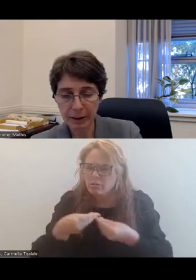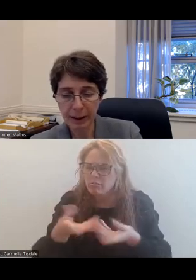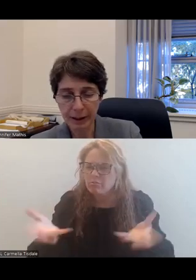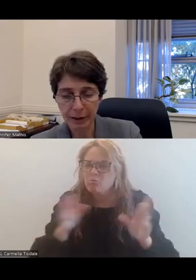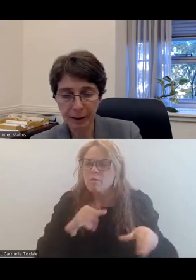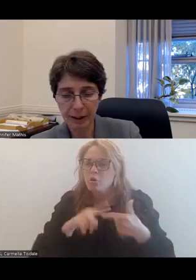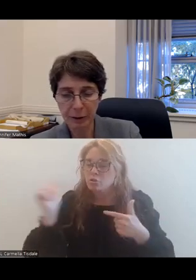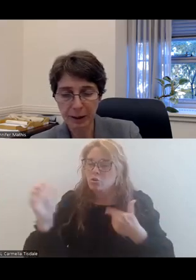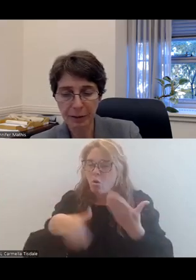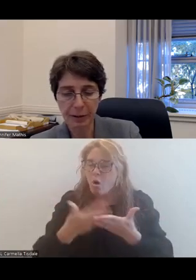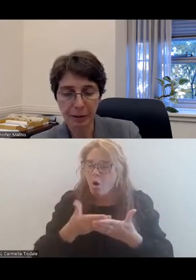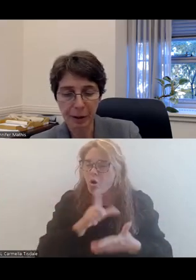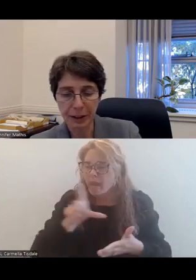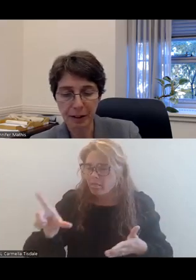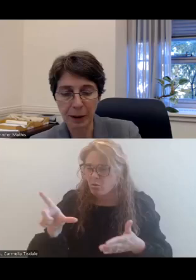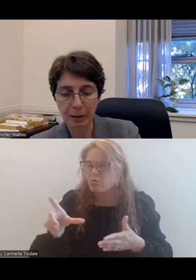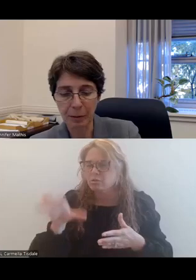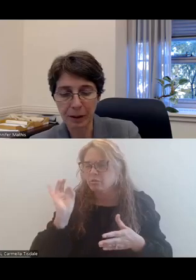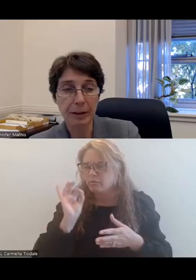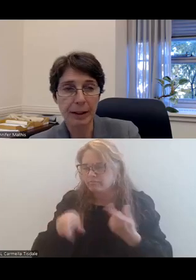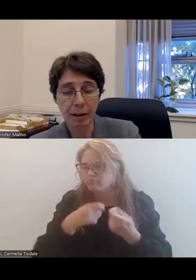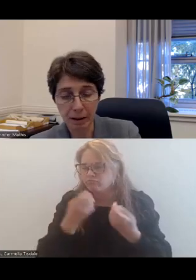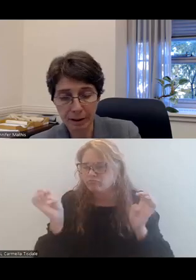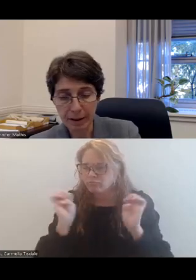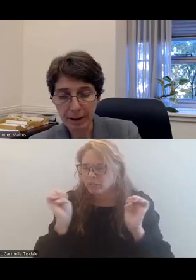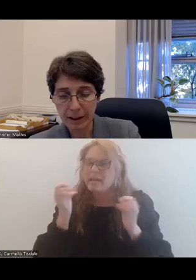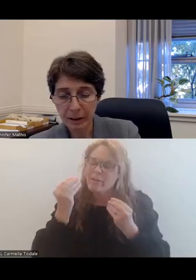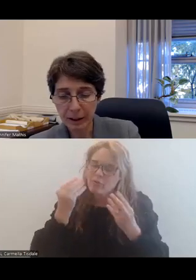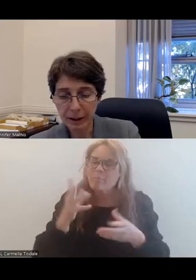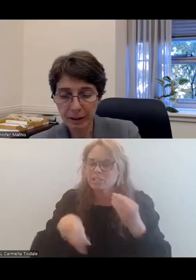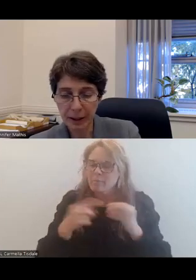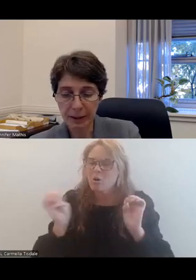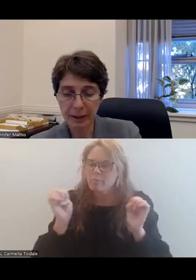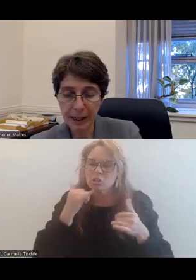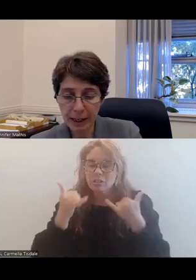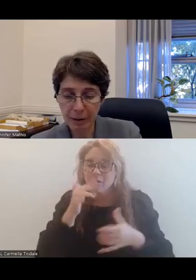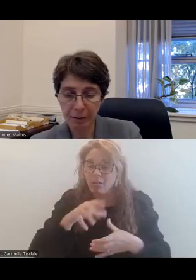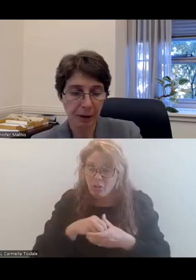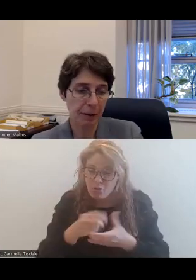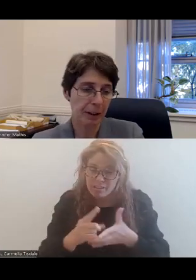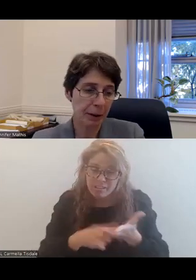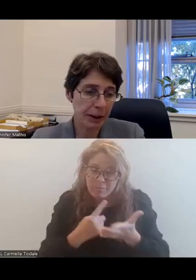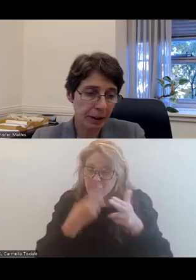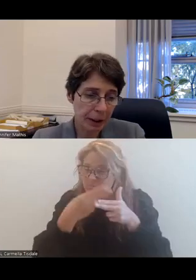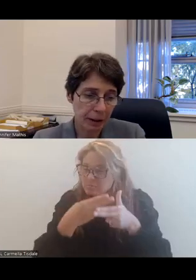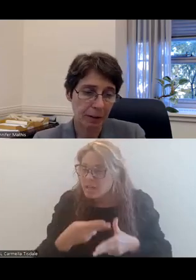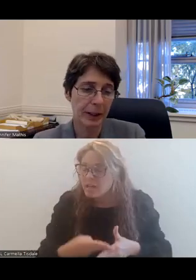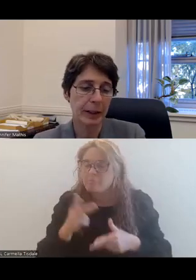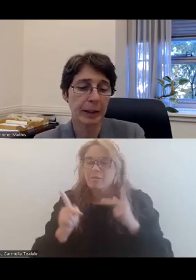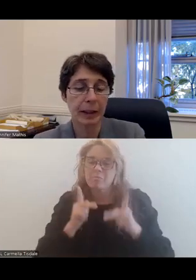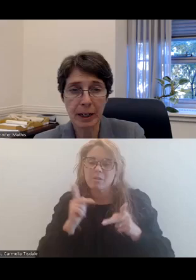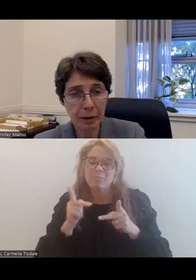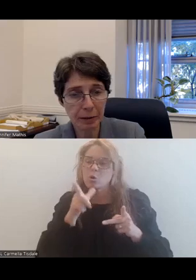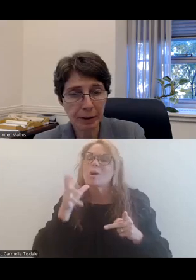all landlords identifying specific information about emergency calls, including, in some cases, the names of people experiencing mental